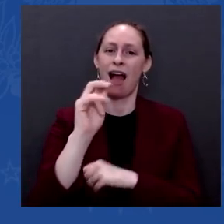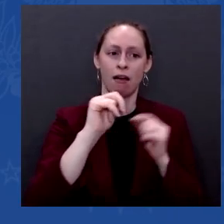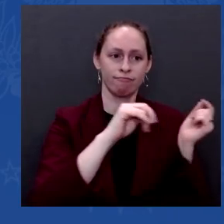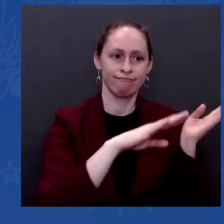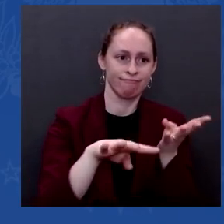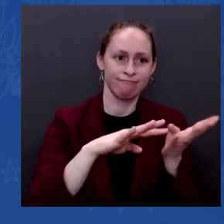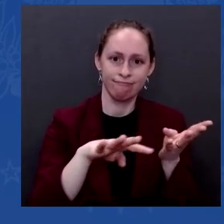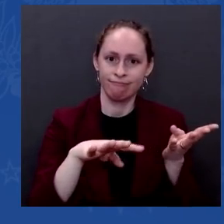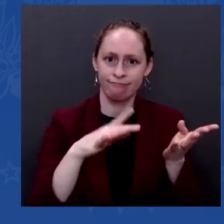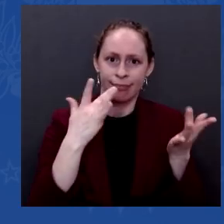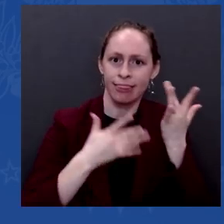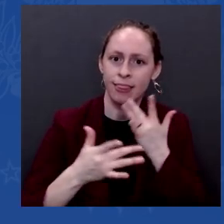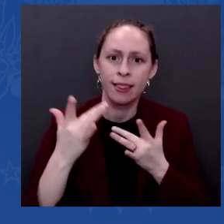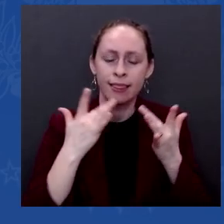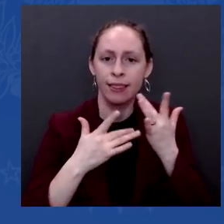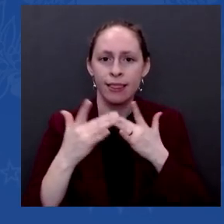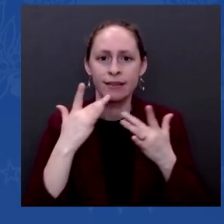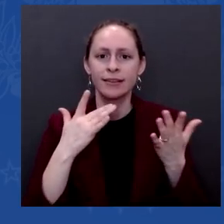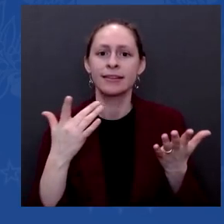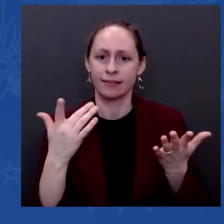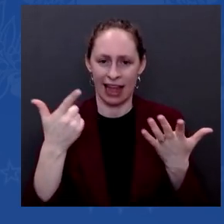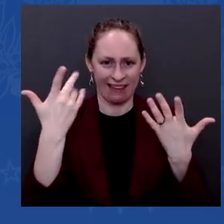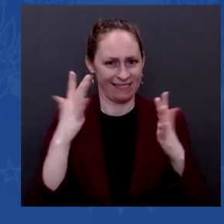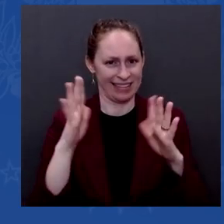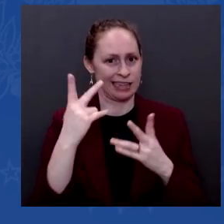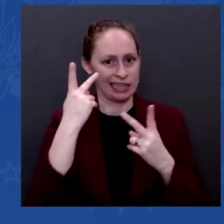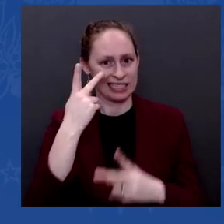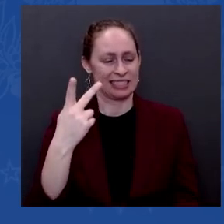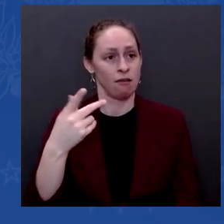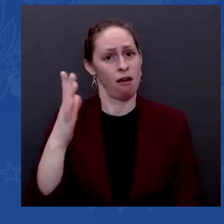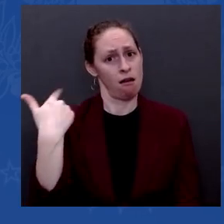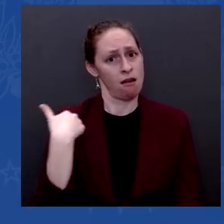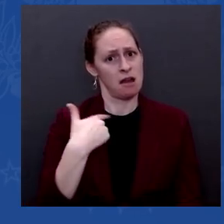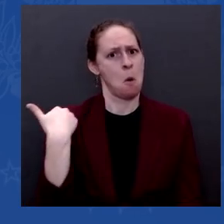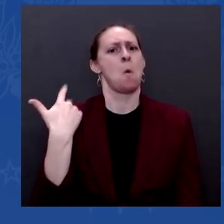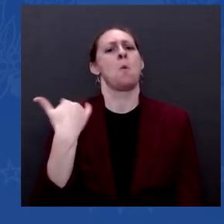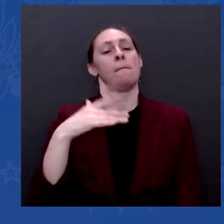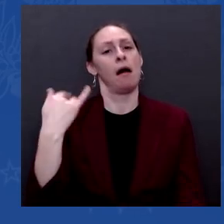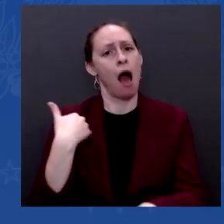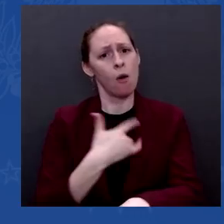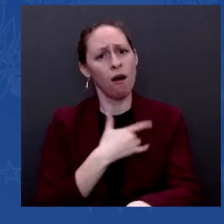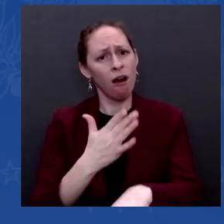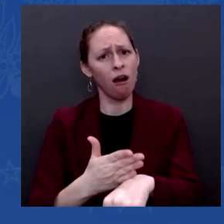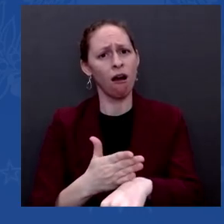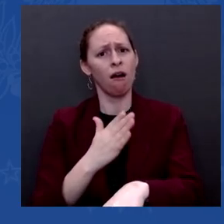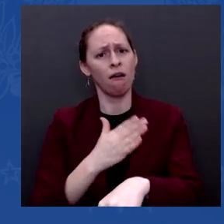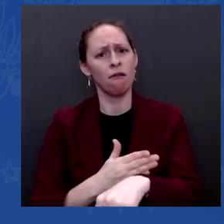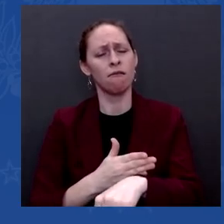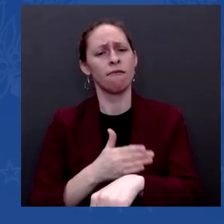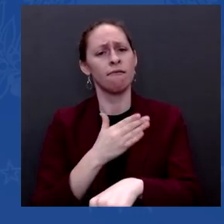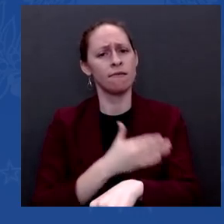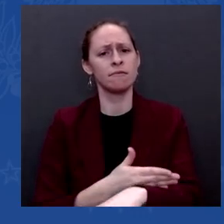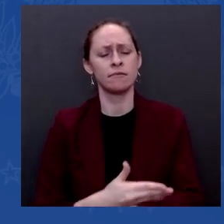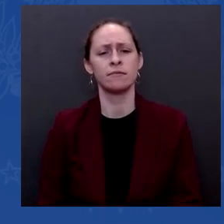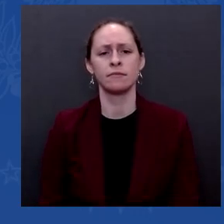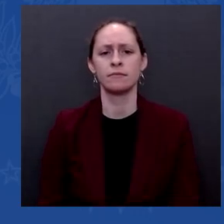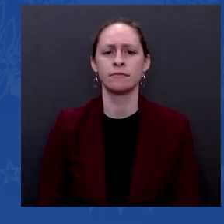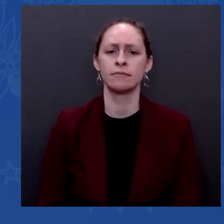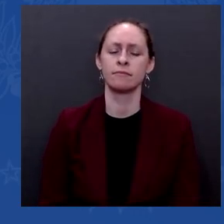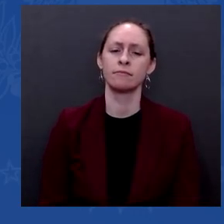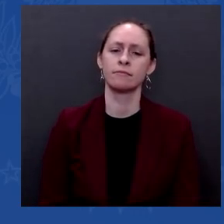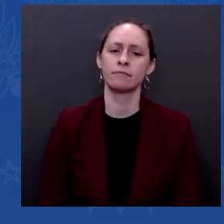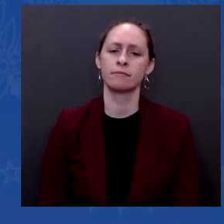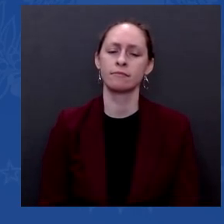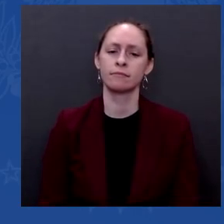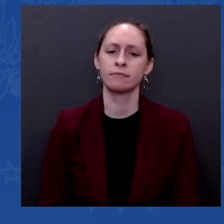up the access to materials. For example, one-third of the